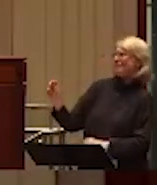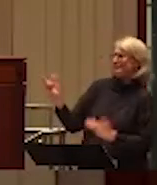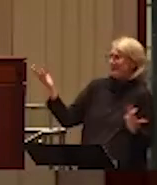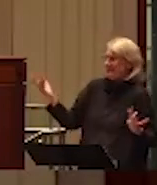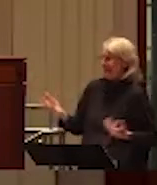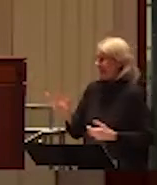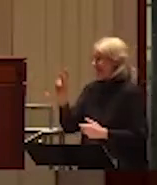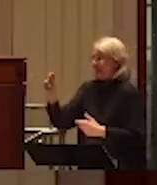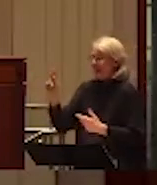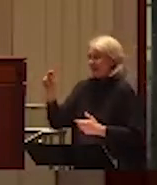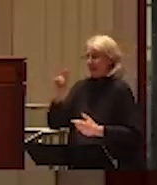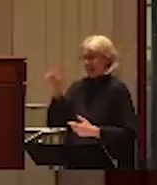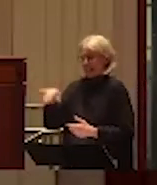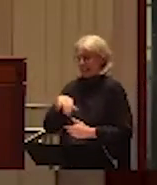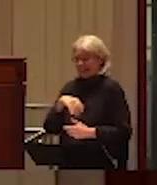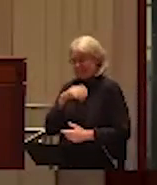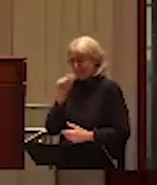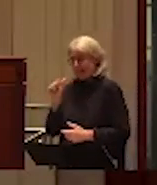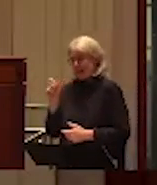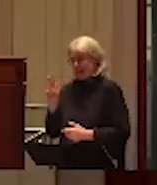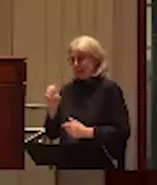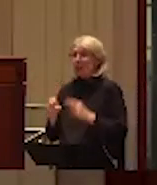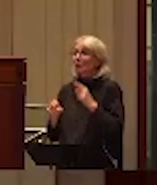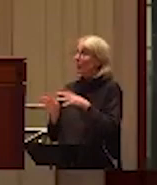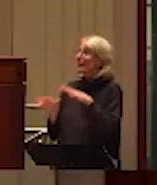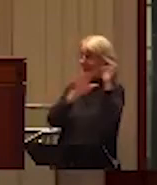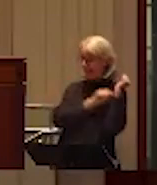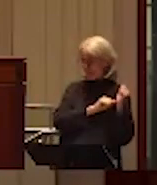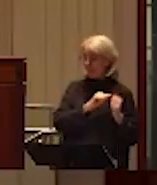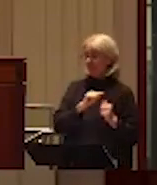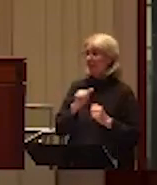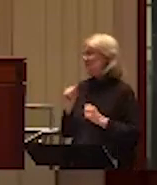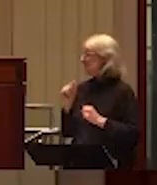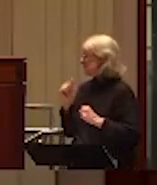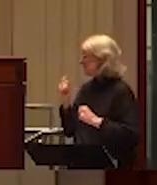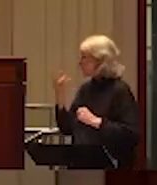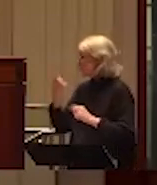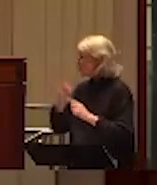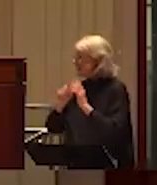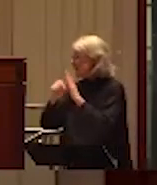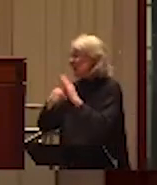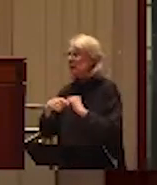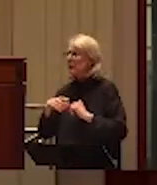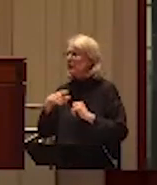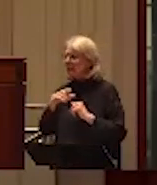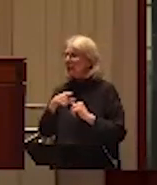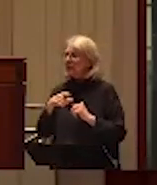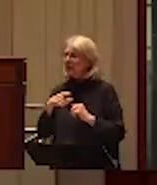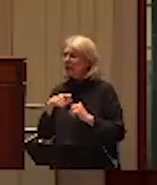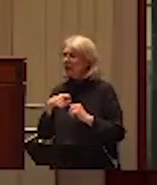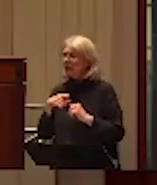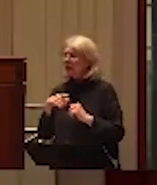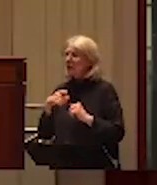didn't see that as being abused. And then so he left. And then he tells the story. was about a few months later that that experience was the